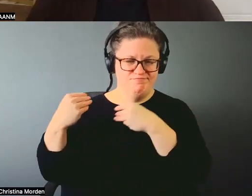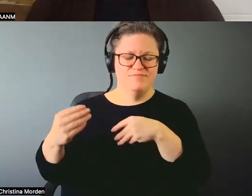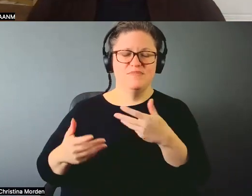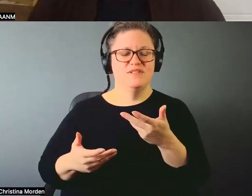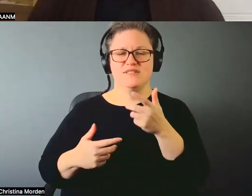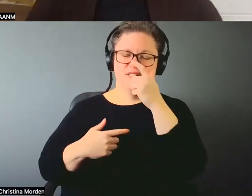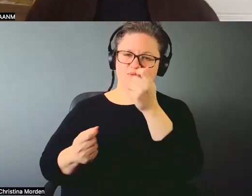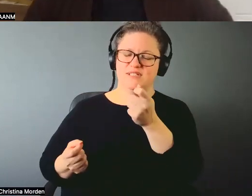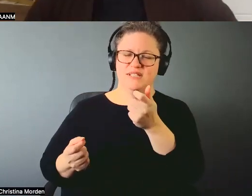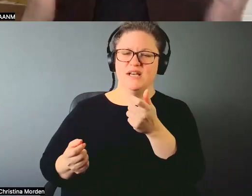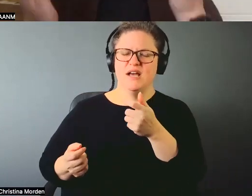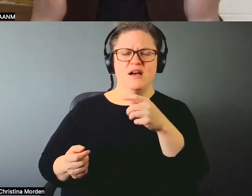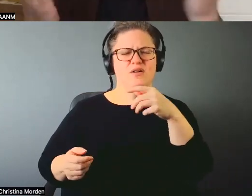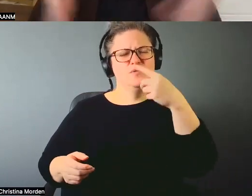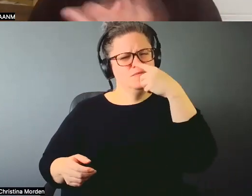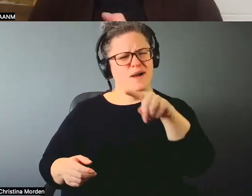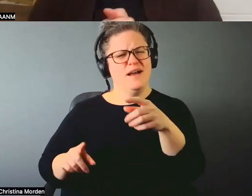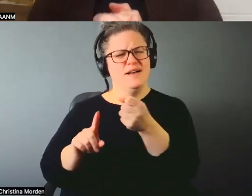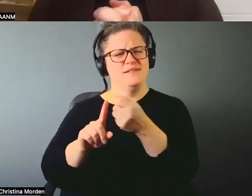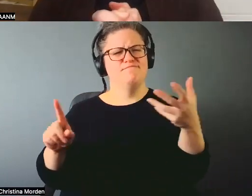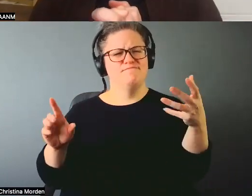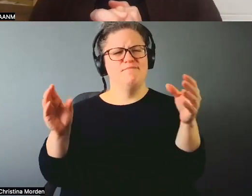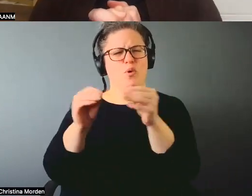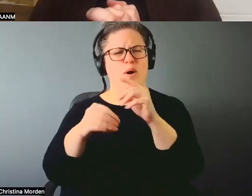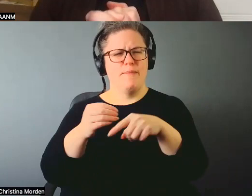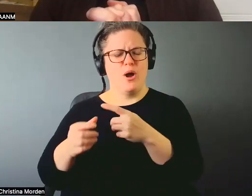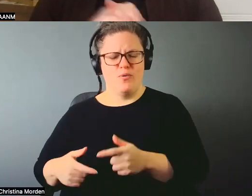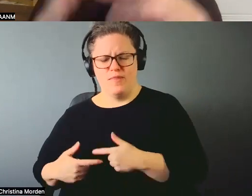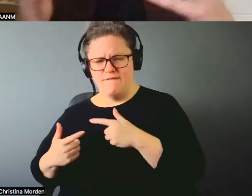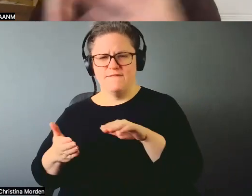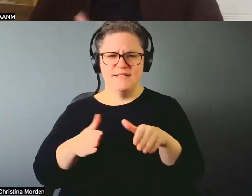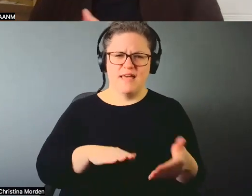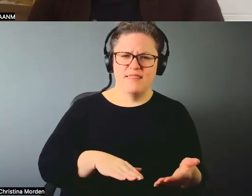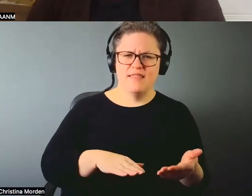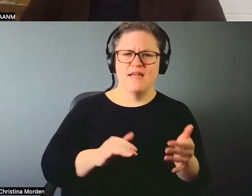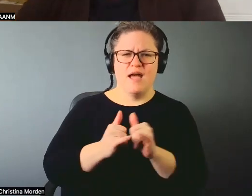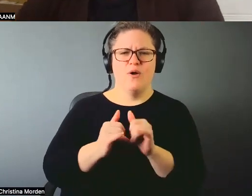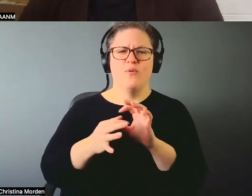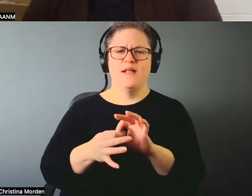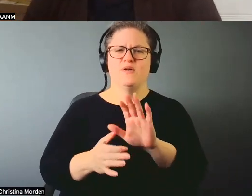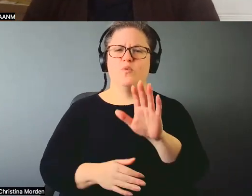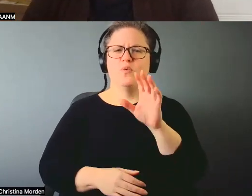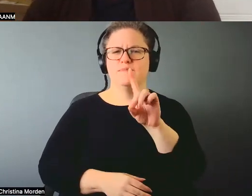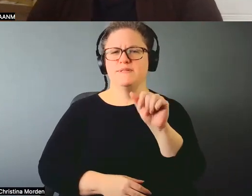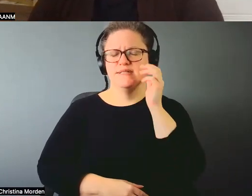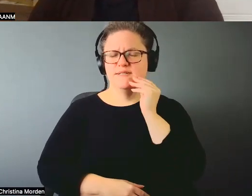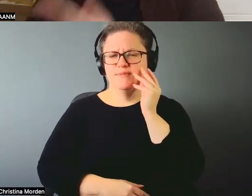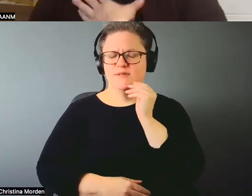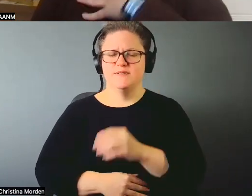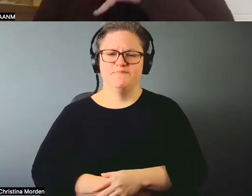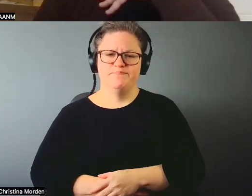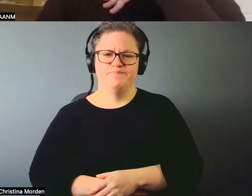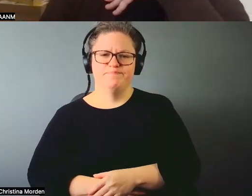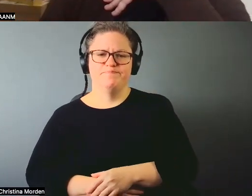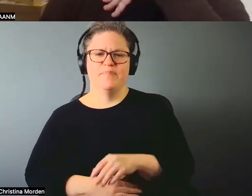I wonder if you could talk just a little bit more about the life and death and, and how that kind of relates to the disability experience. Well,